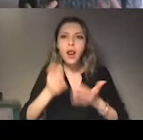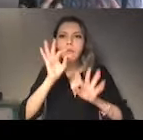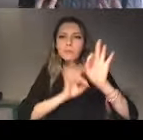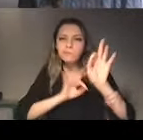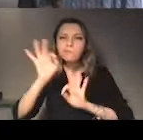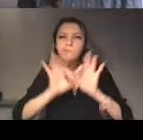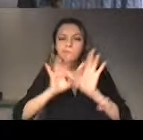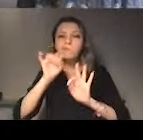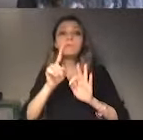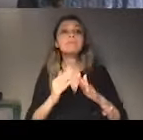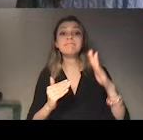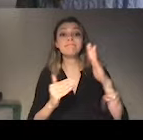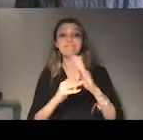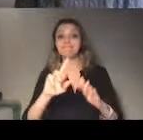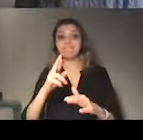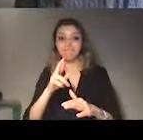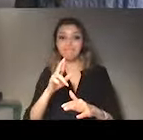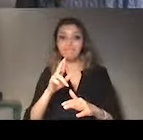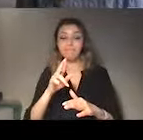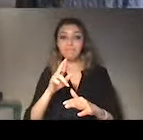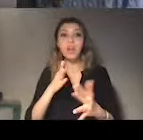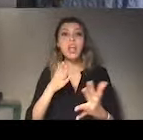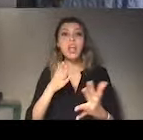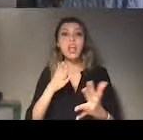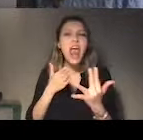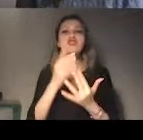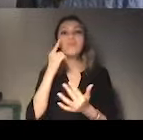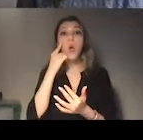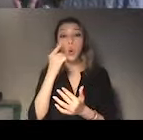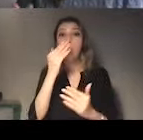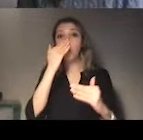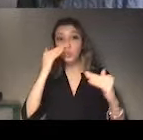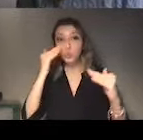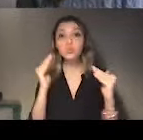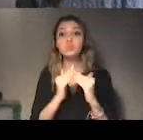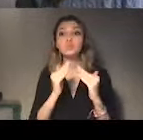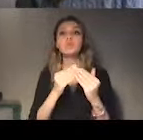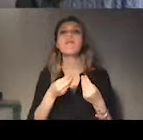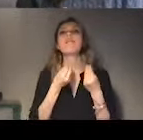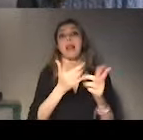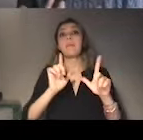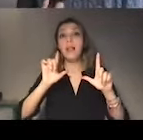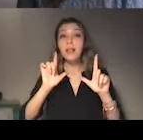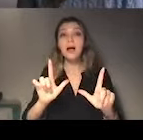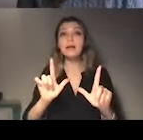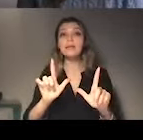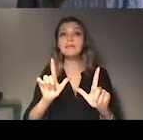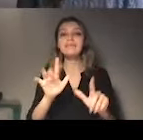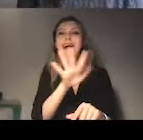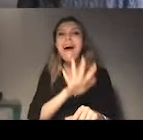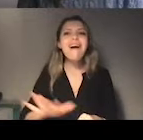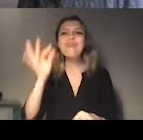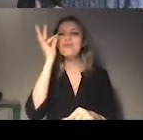in accessible manner. In order that it can be easily read easily inform